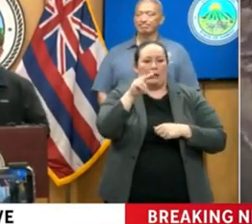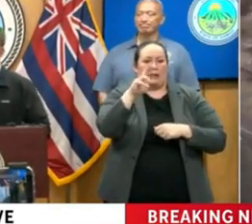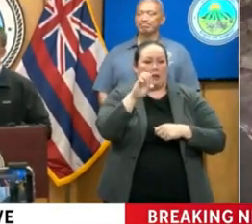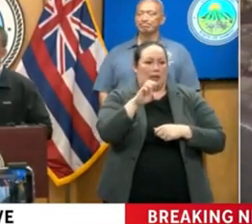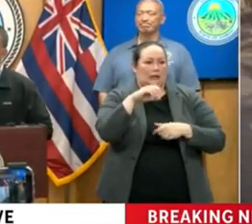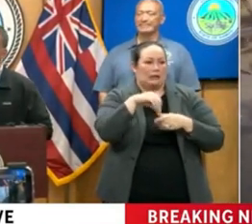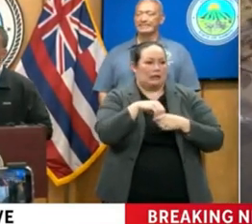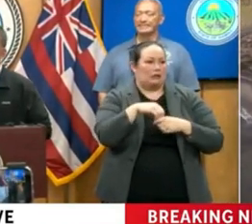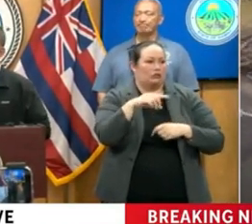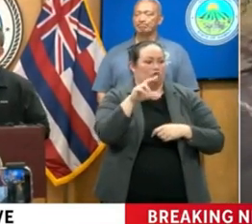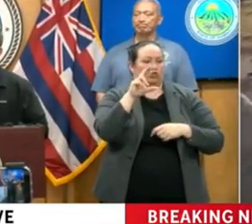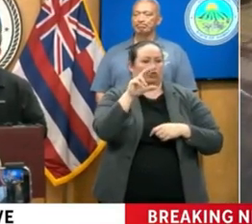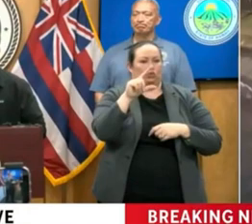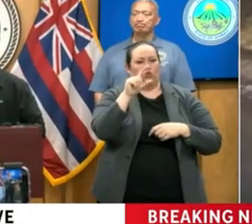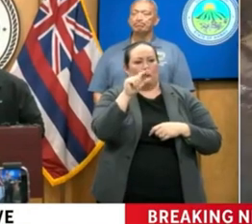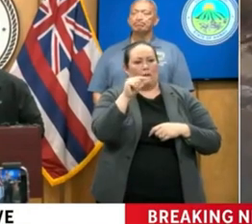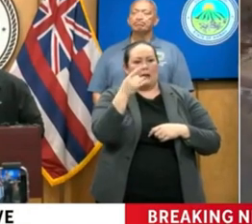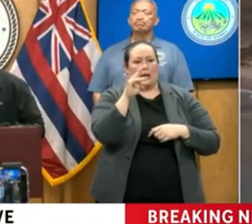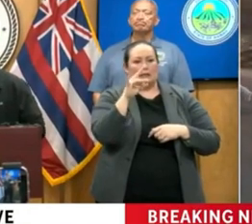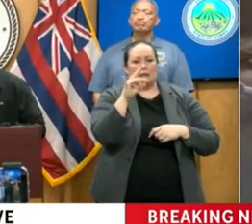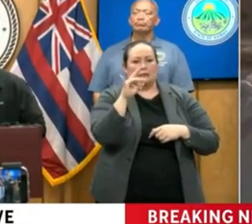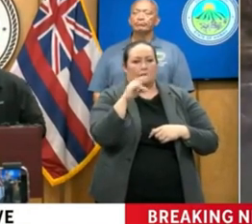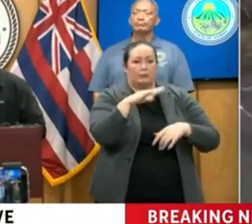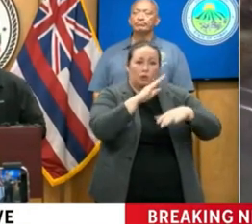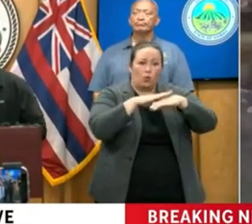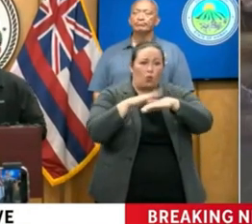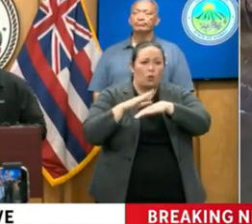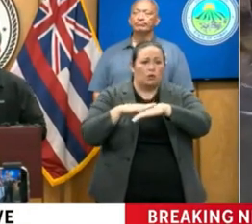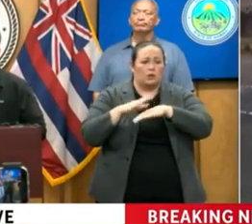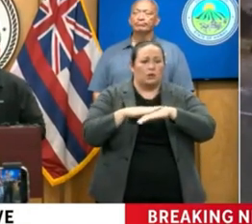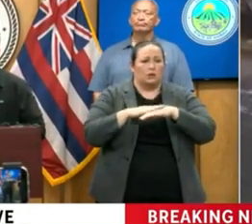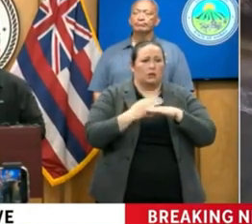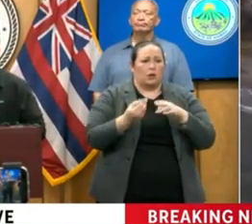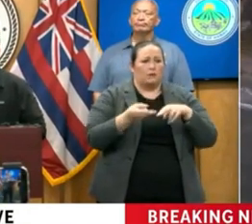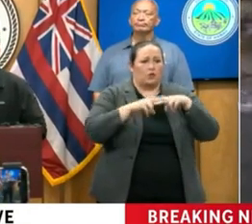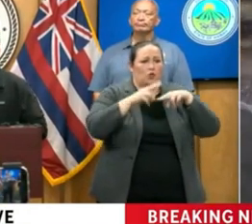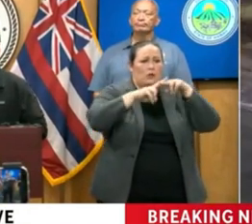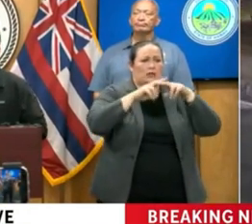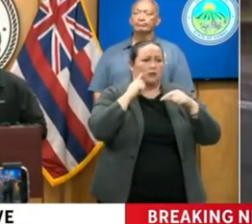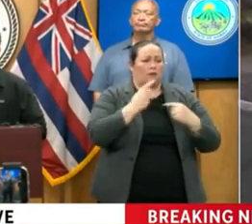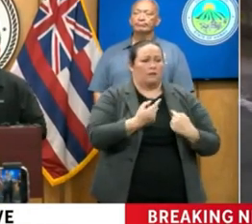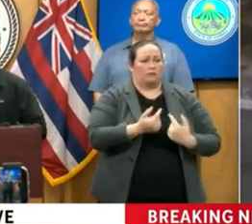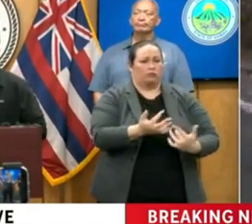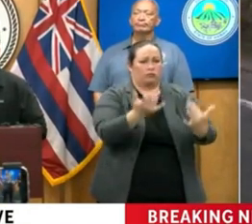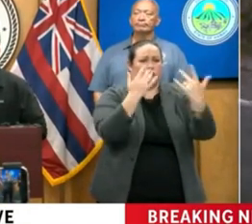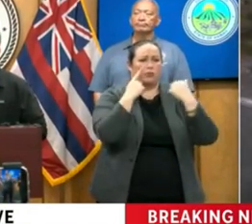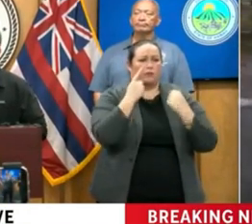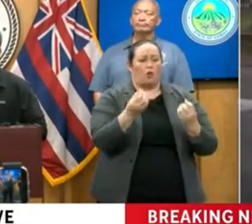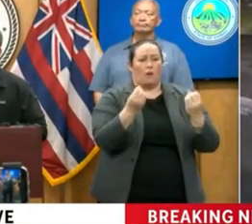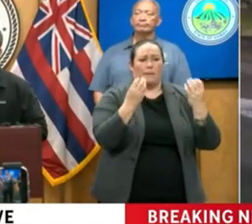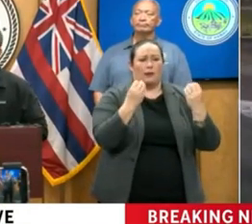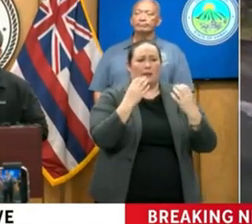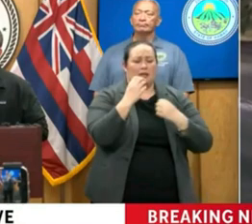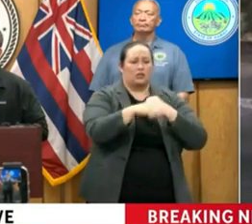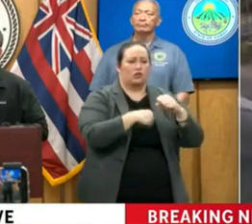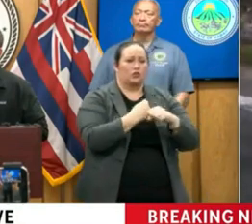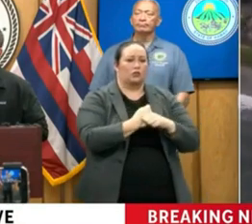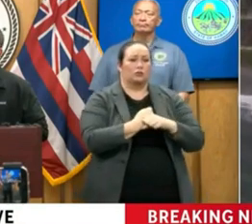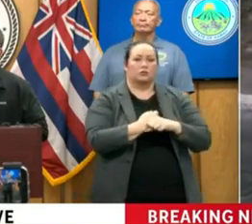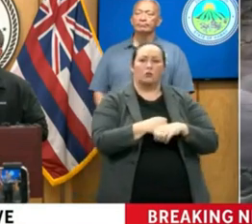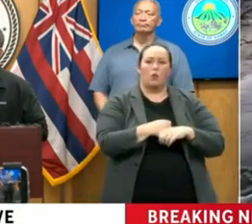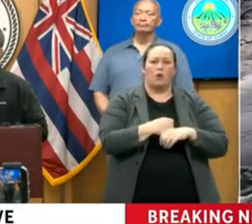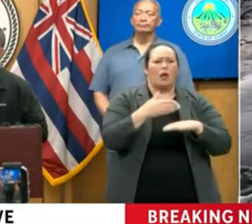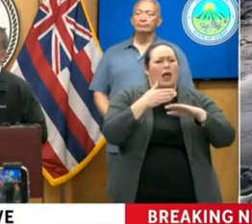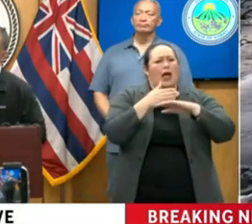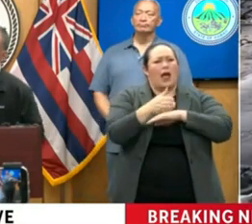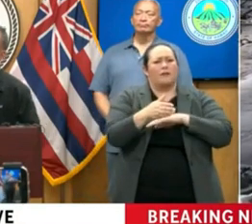warning of the increasing dangers of wildfires in Hawaii for a number of years. My question is, after Hurricane Lane, did the